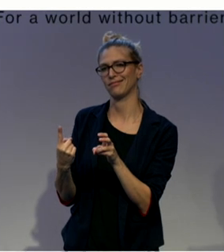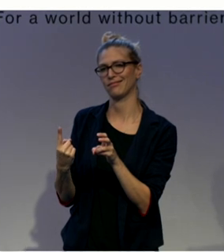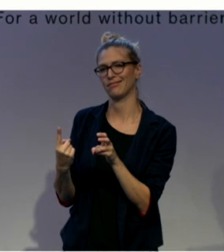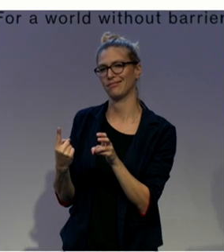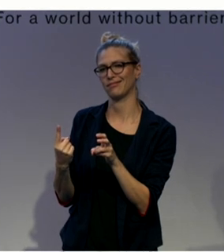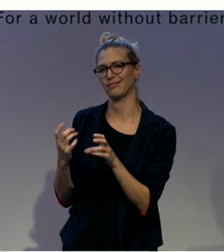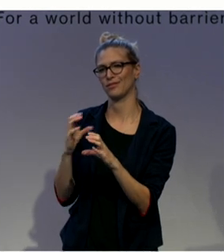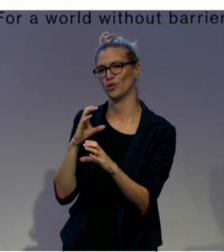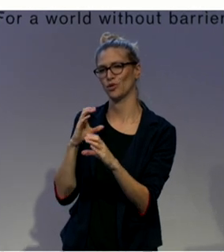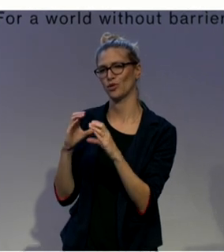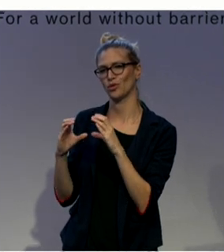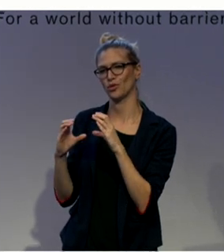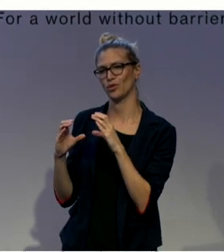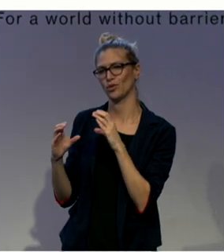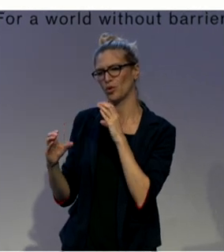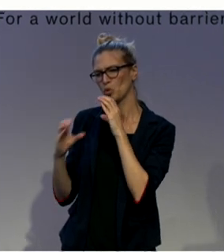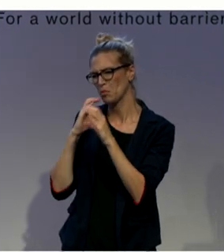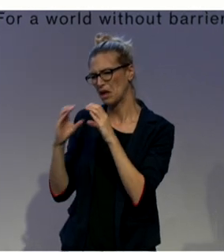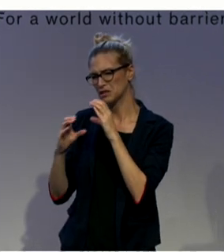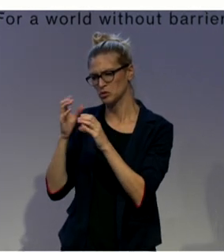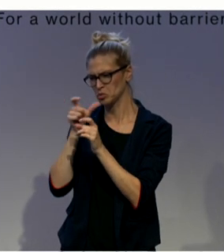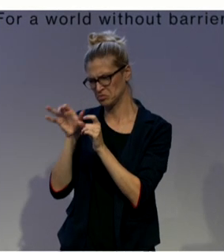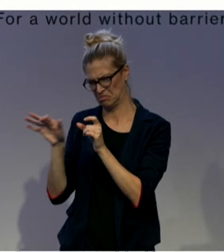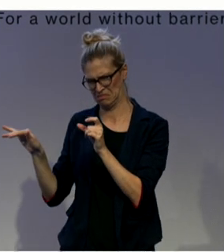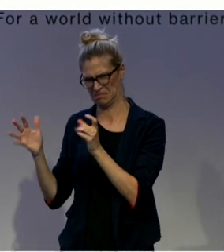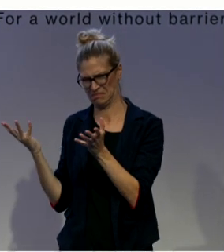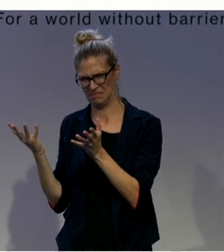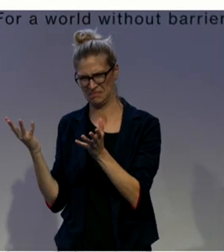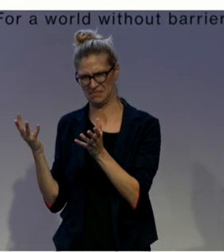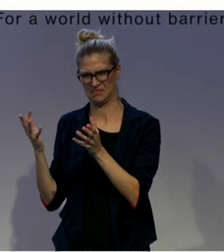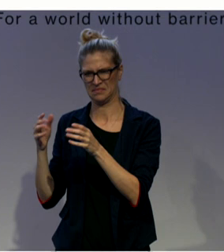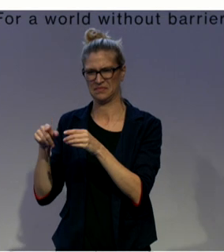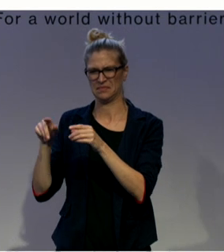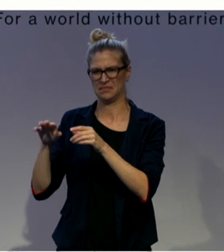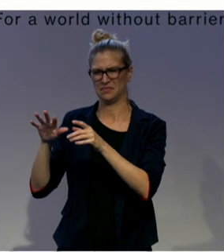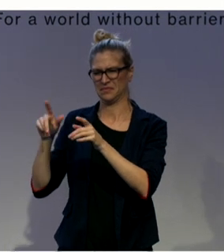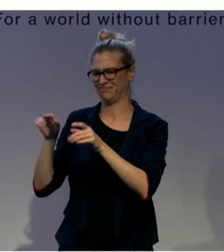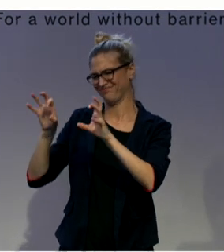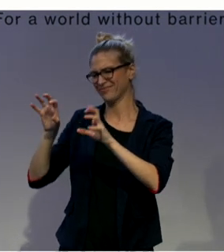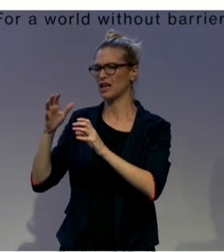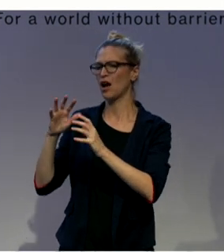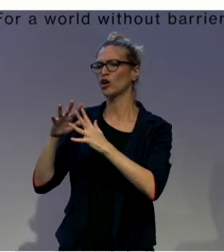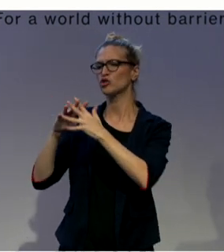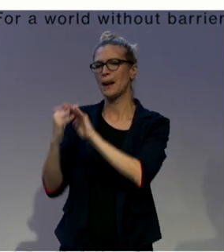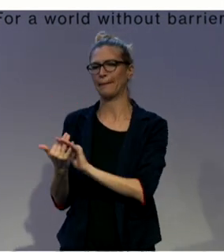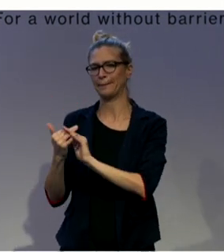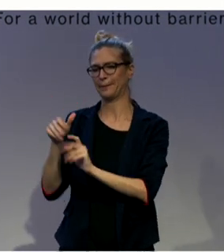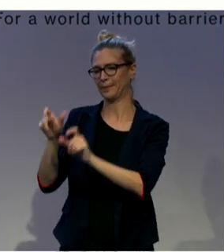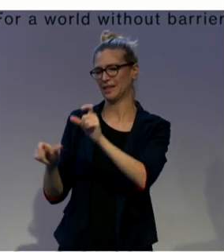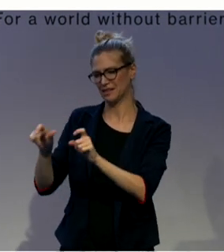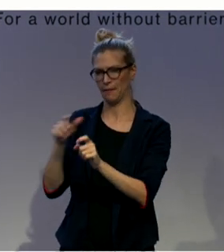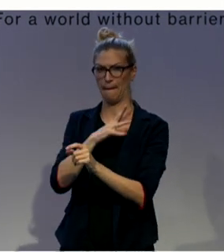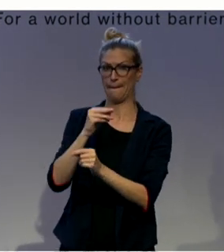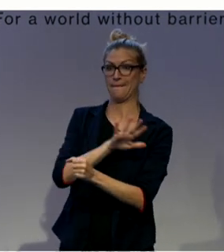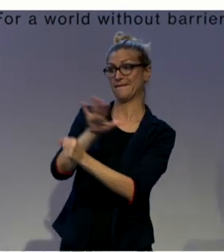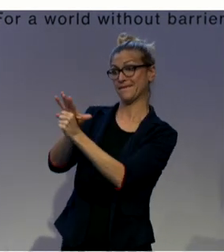We believe the most forms, the most serious forms of discrimination take place in the process of